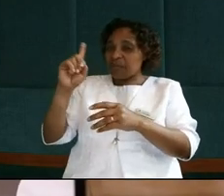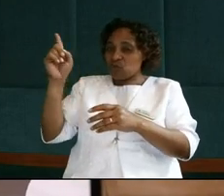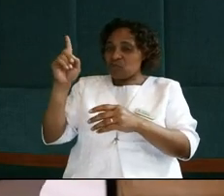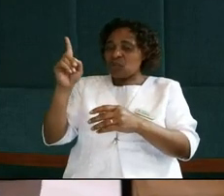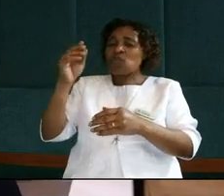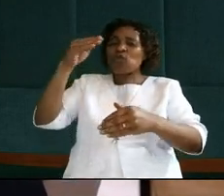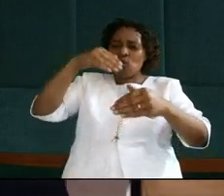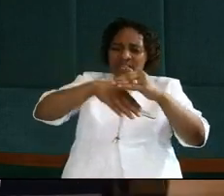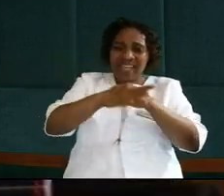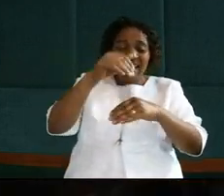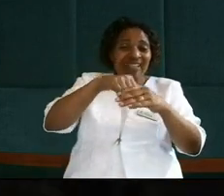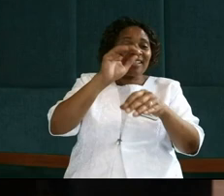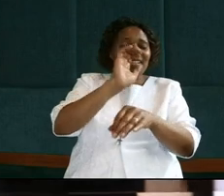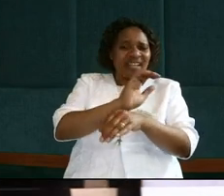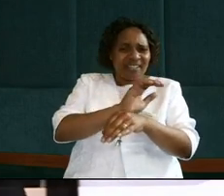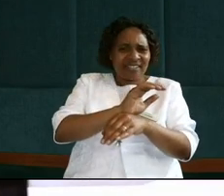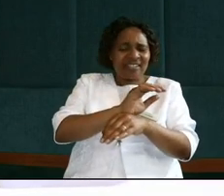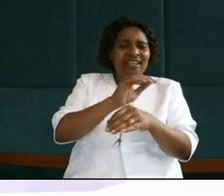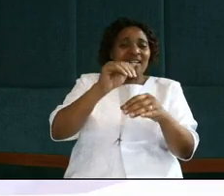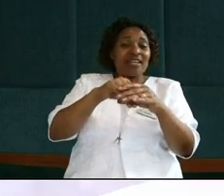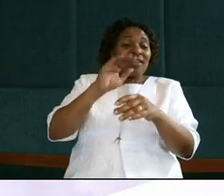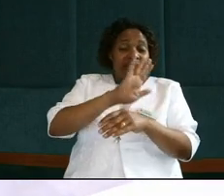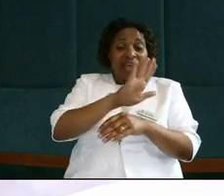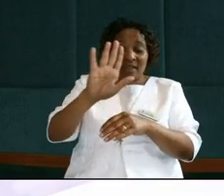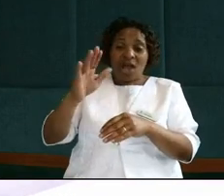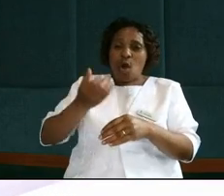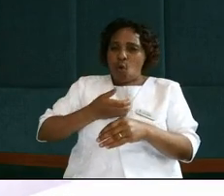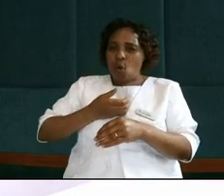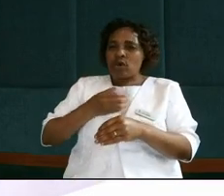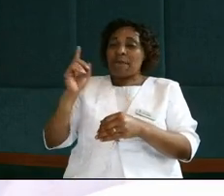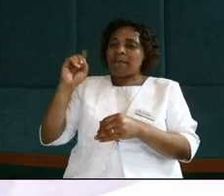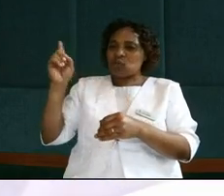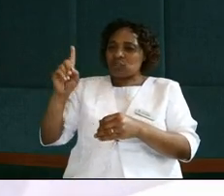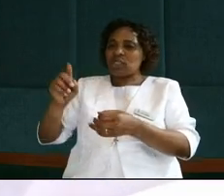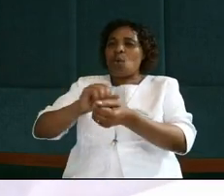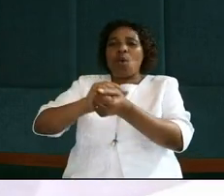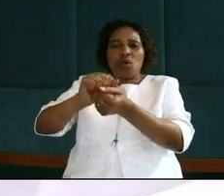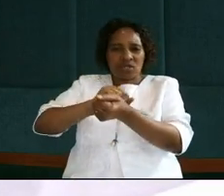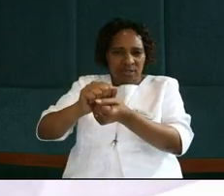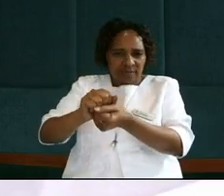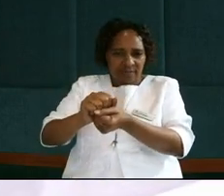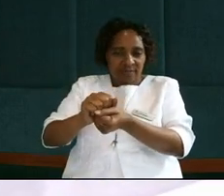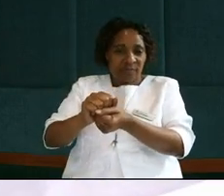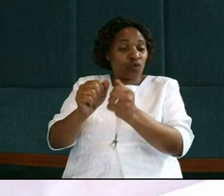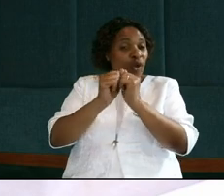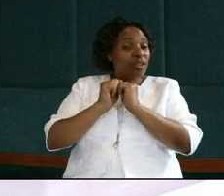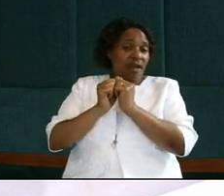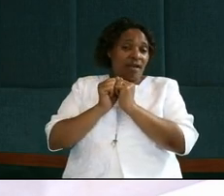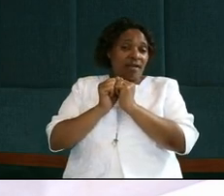into the sanctuary and begin their ministry, they were washed. Are you with me?